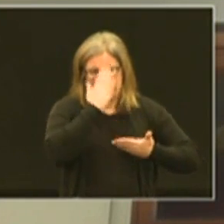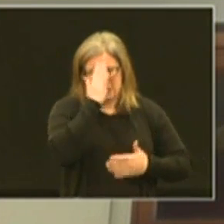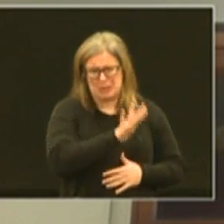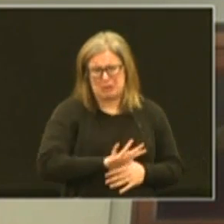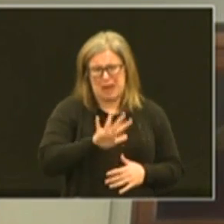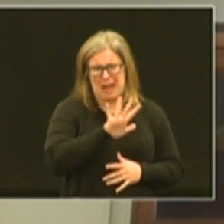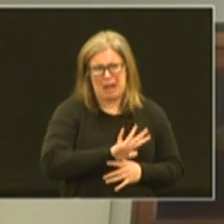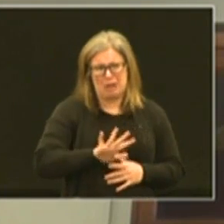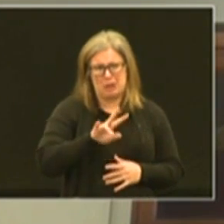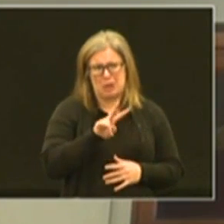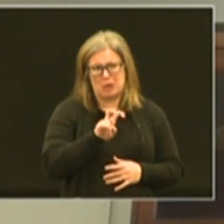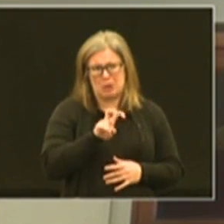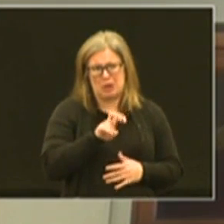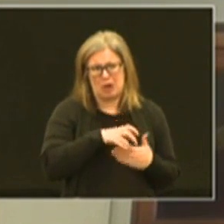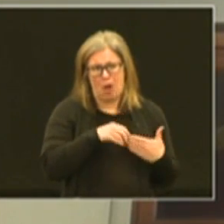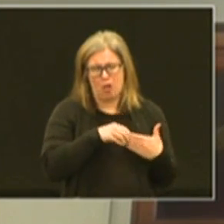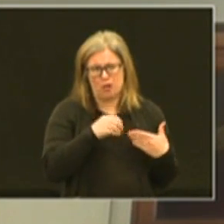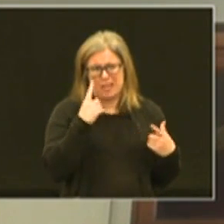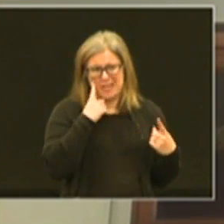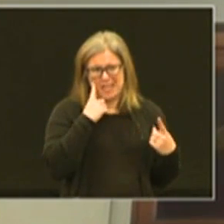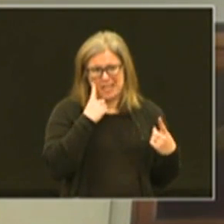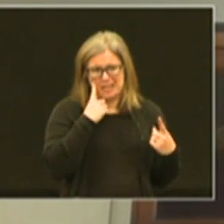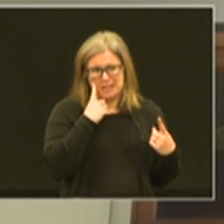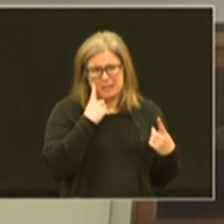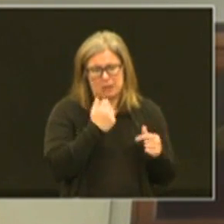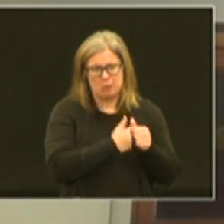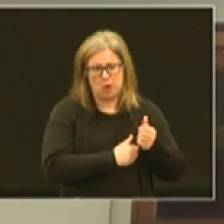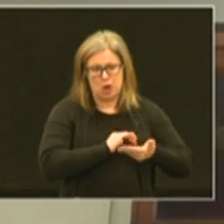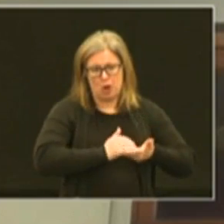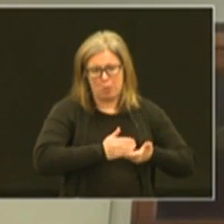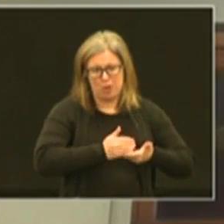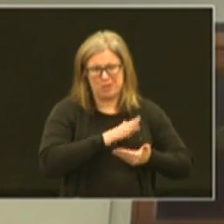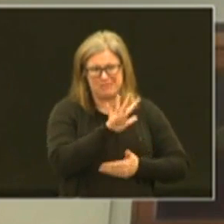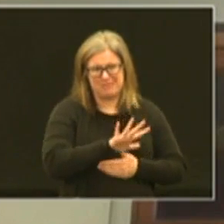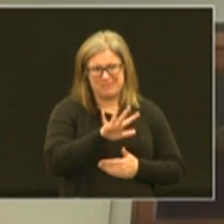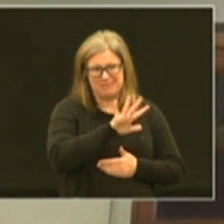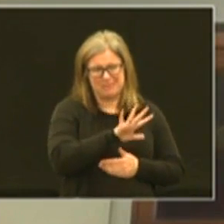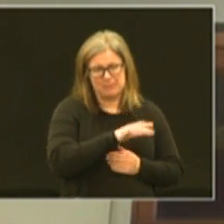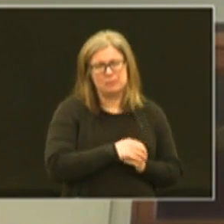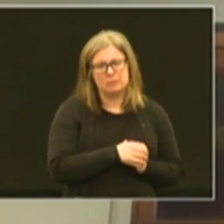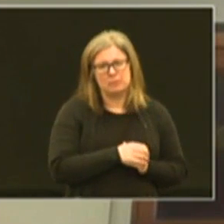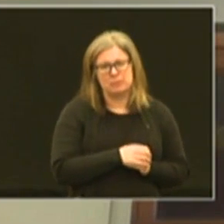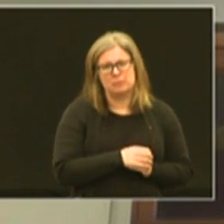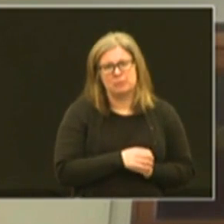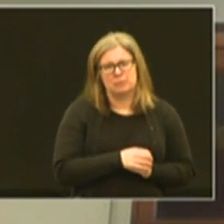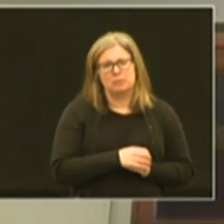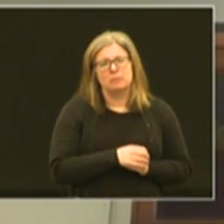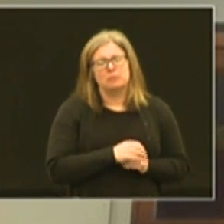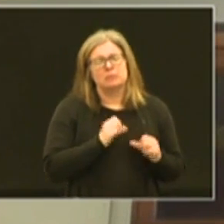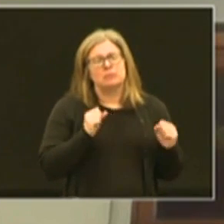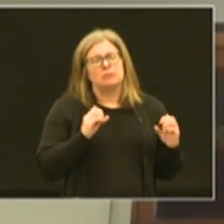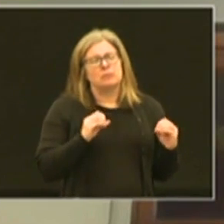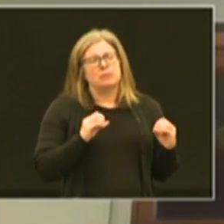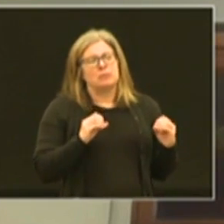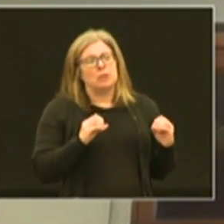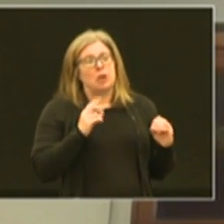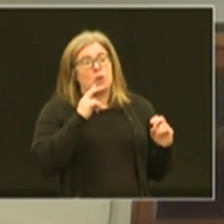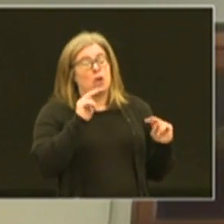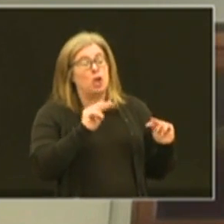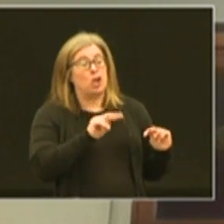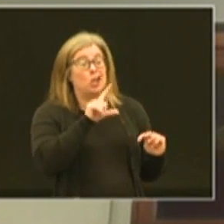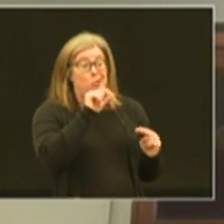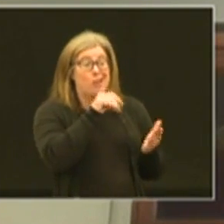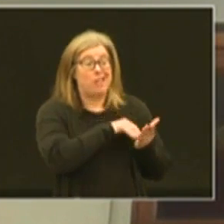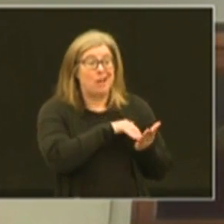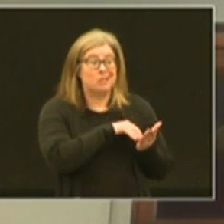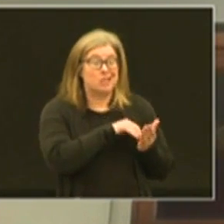it's around two hundred dollars i believe or chromebook somewhere in that range um and so you know when we look at twenty